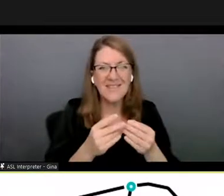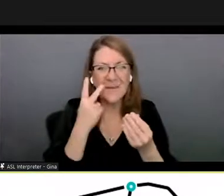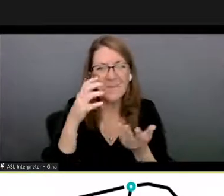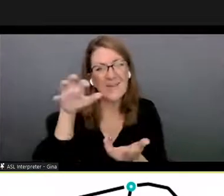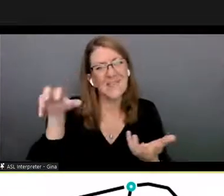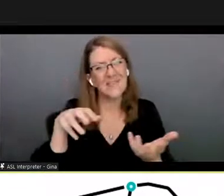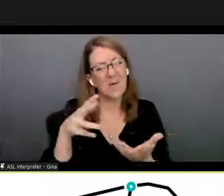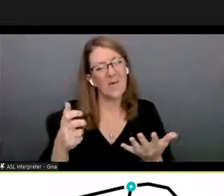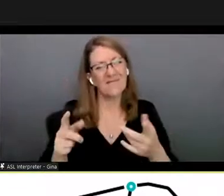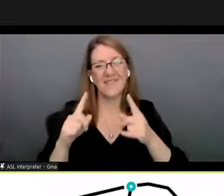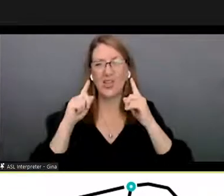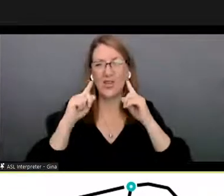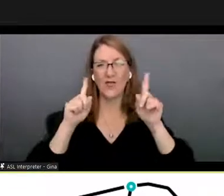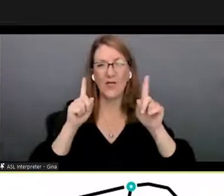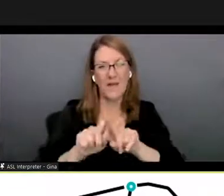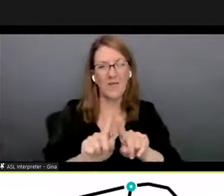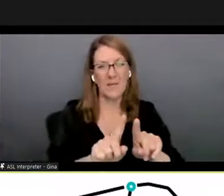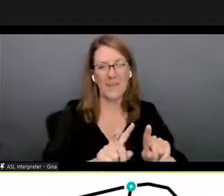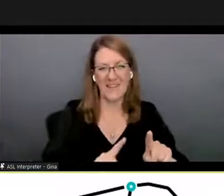gets uh some speaking time